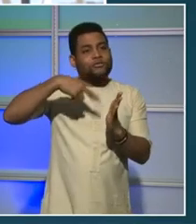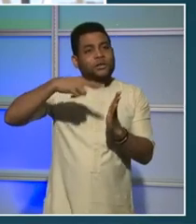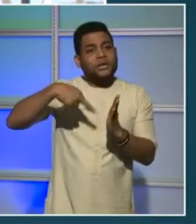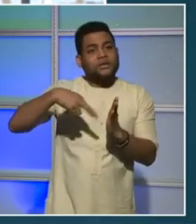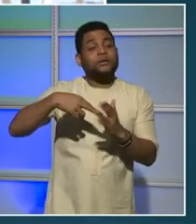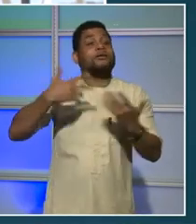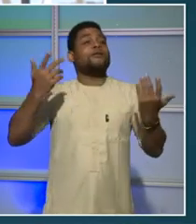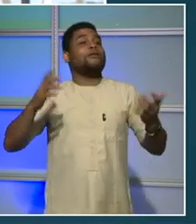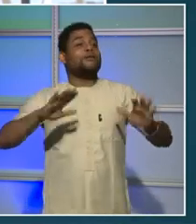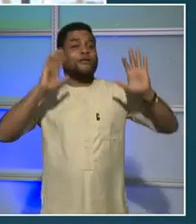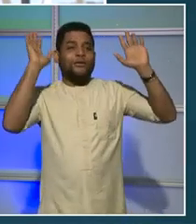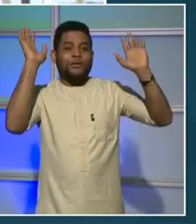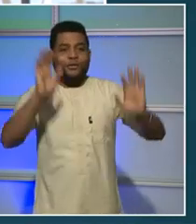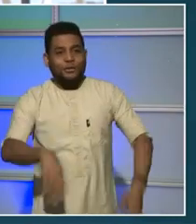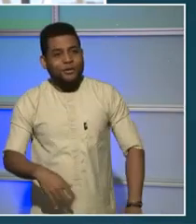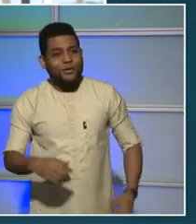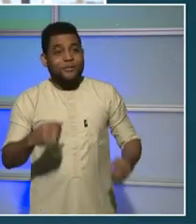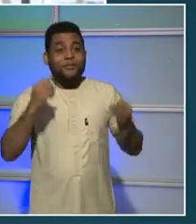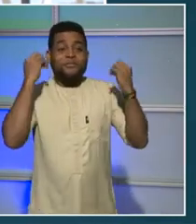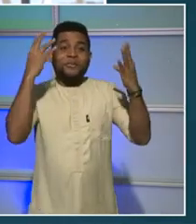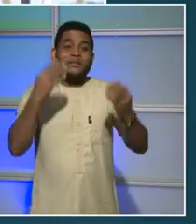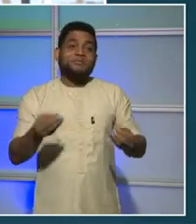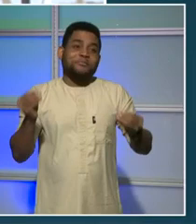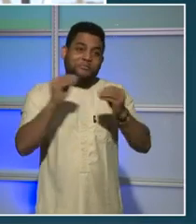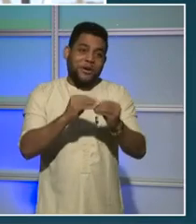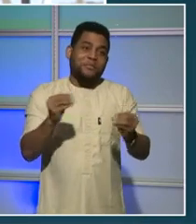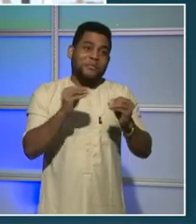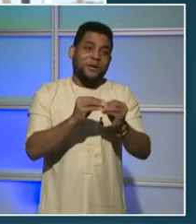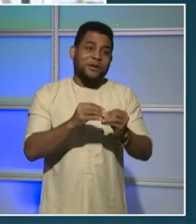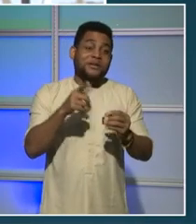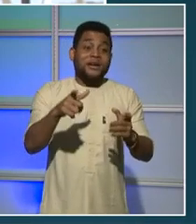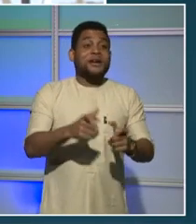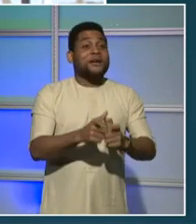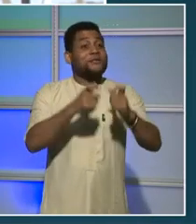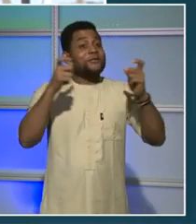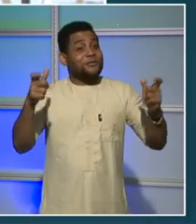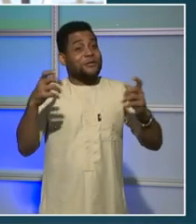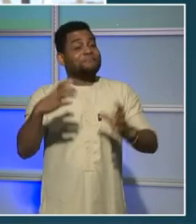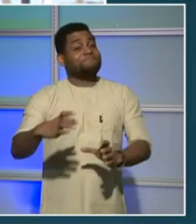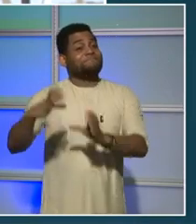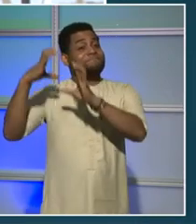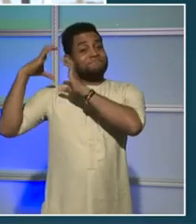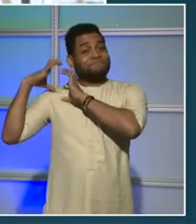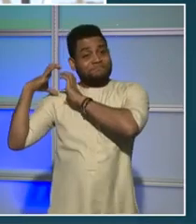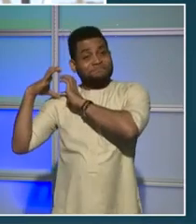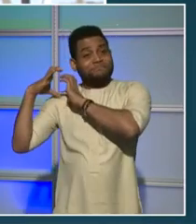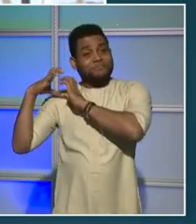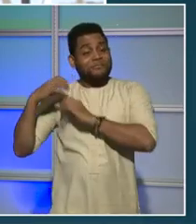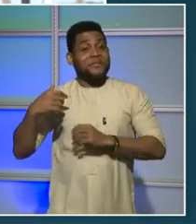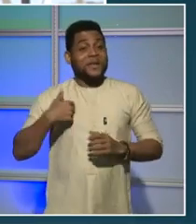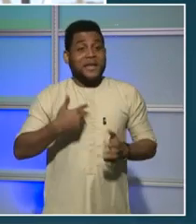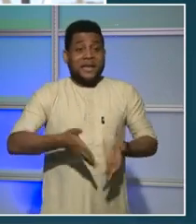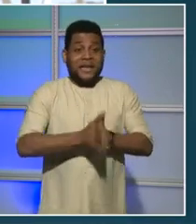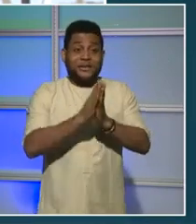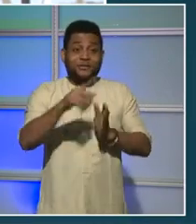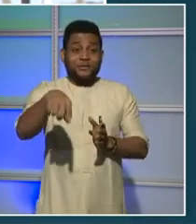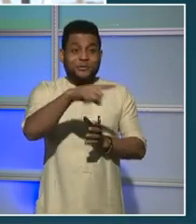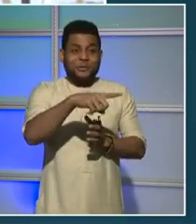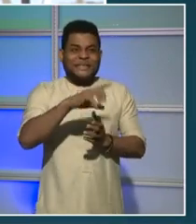more. That's a big responsibility. And that's why I'm asking you to give $25